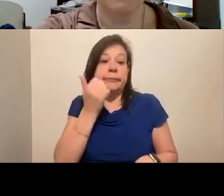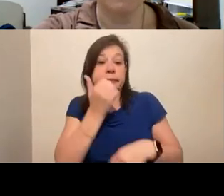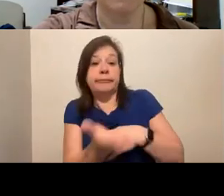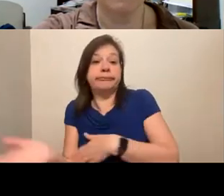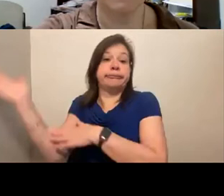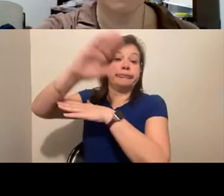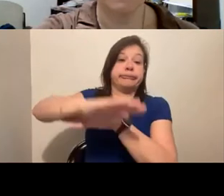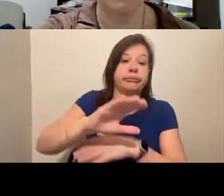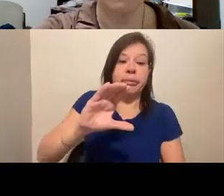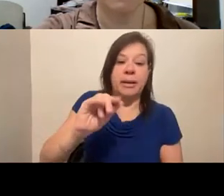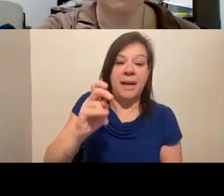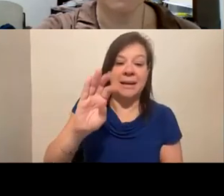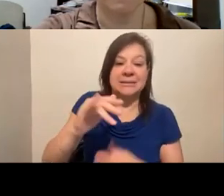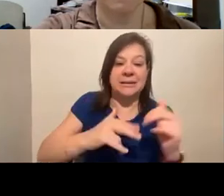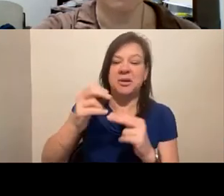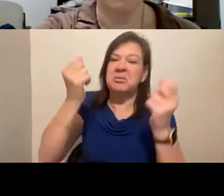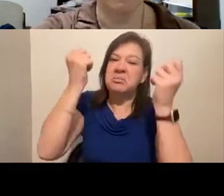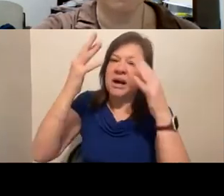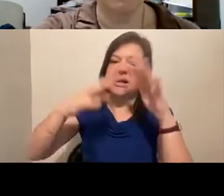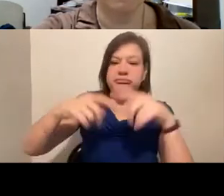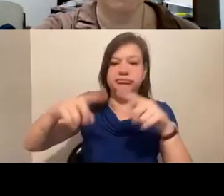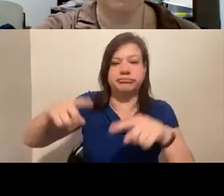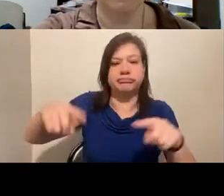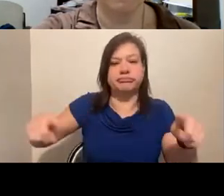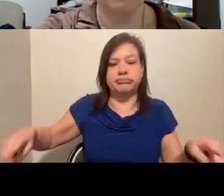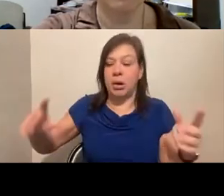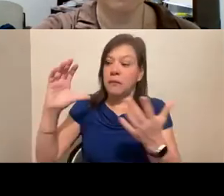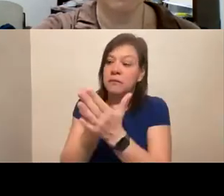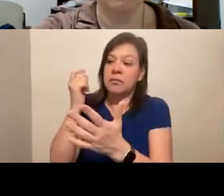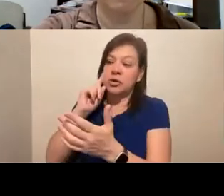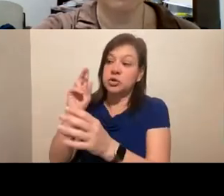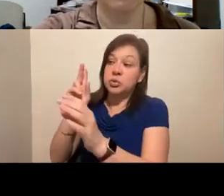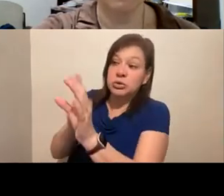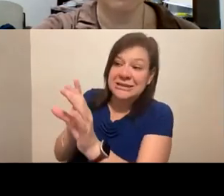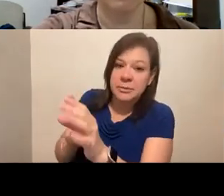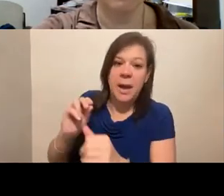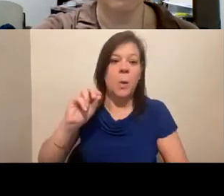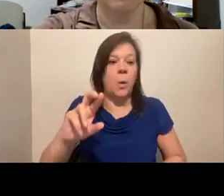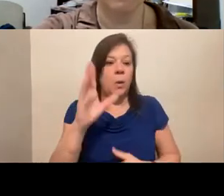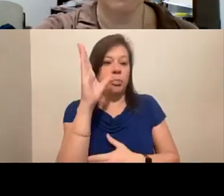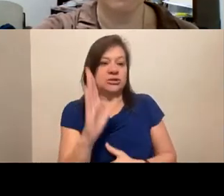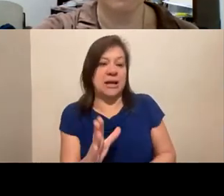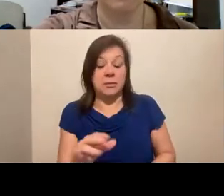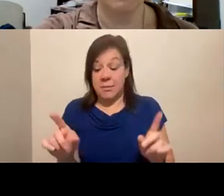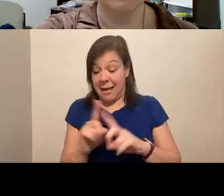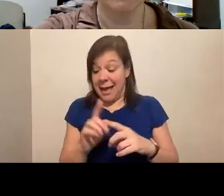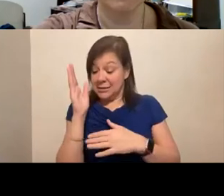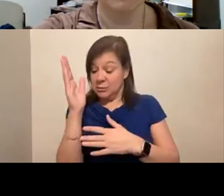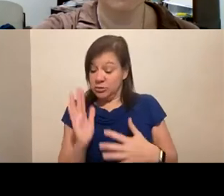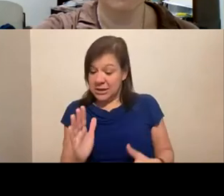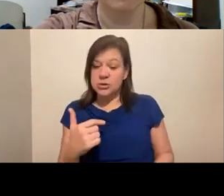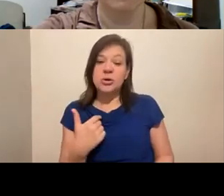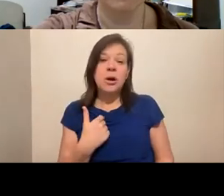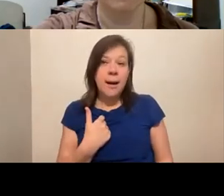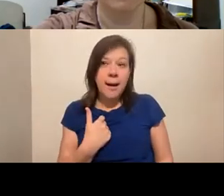workshops. There's a lot of variety there of opportunities, both for participating and presenting. But even when you present, I often learn